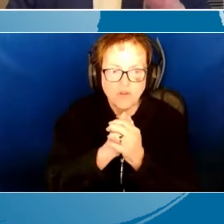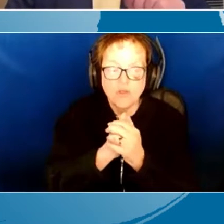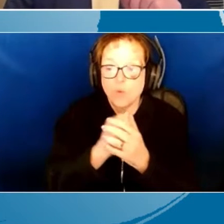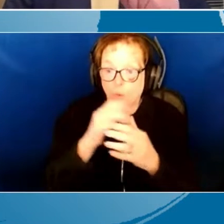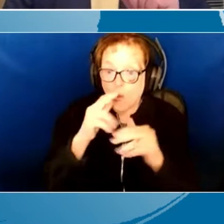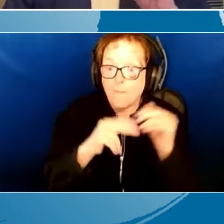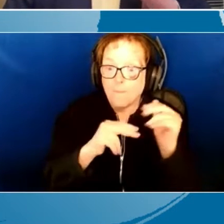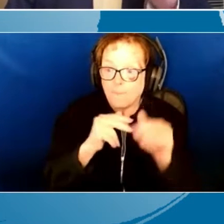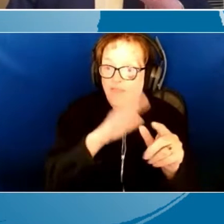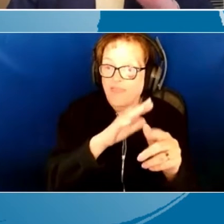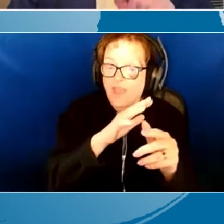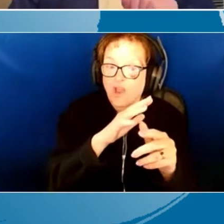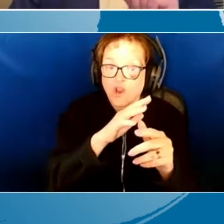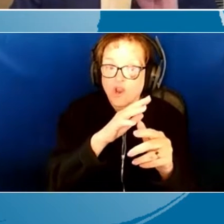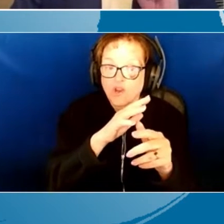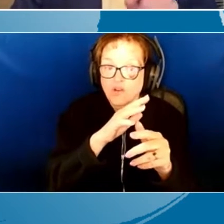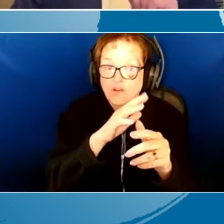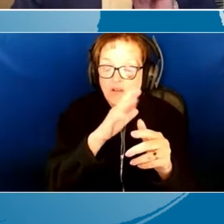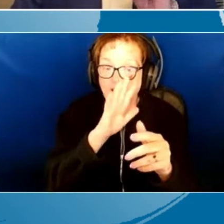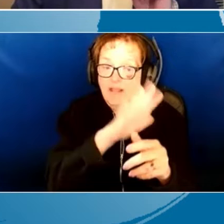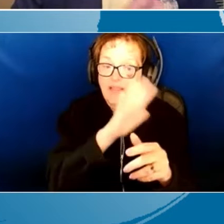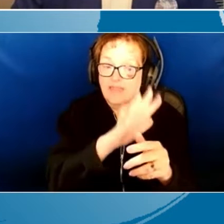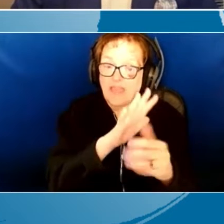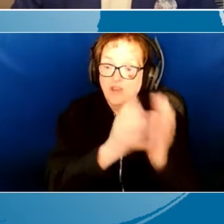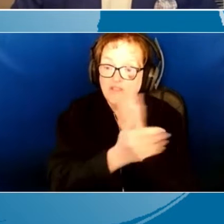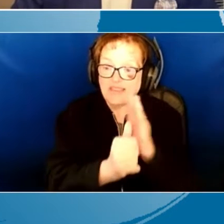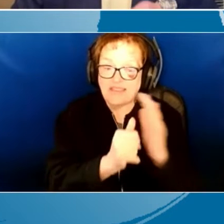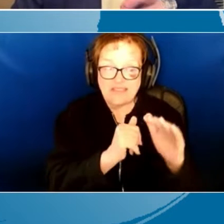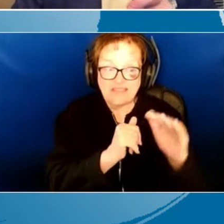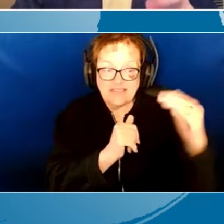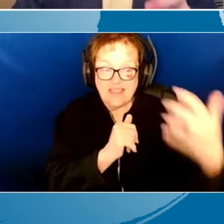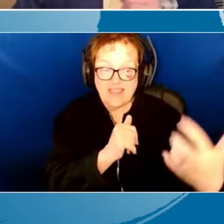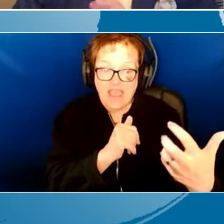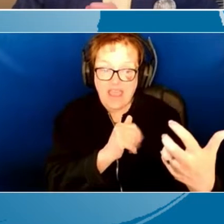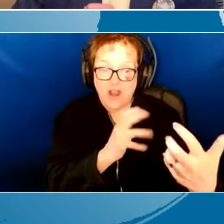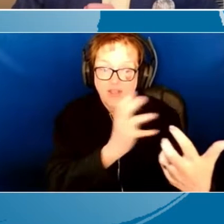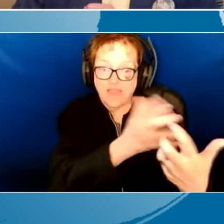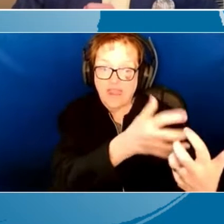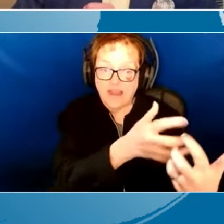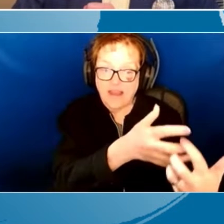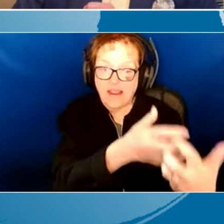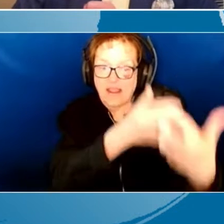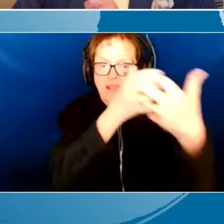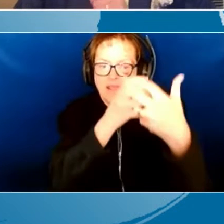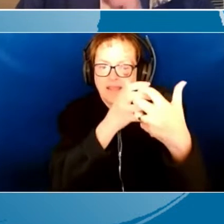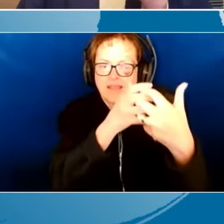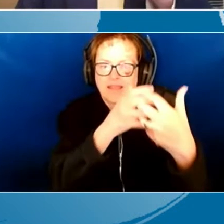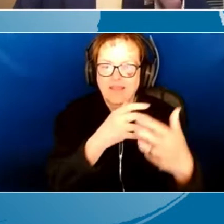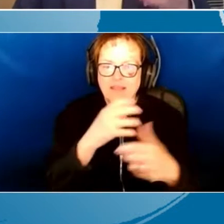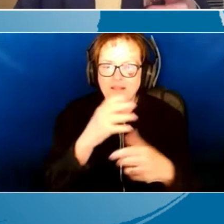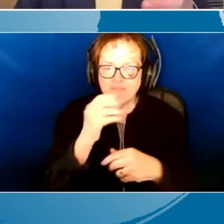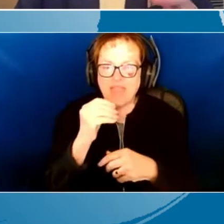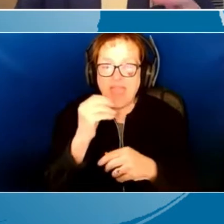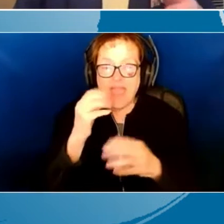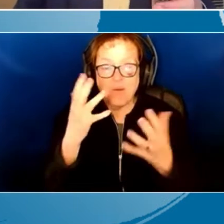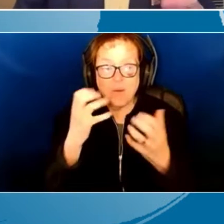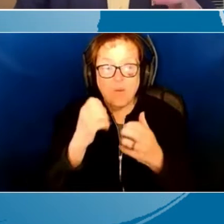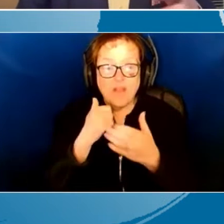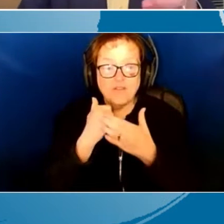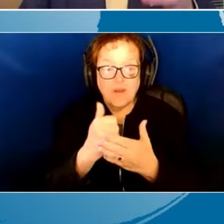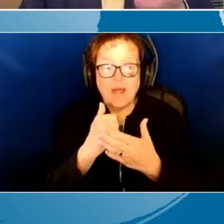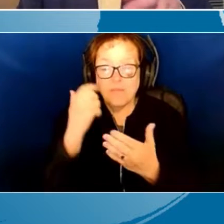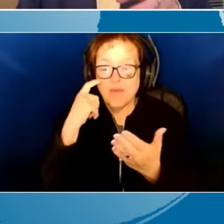use and recognize their current skills and abilities to get to their desired outcomes. And we want to help them